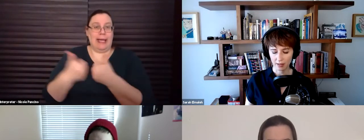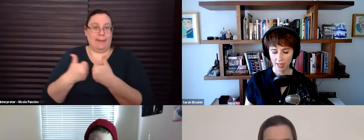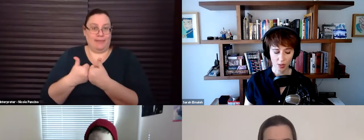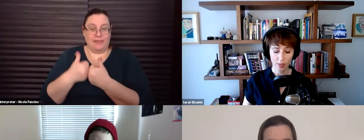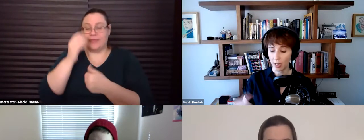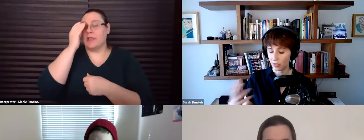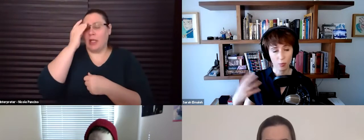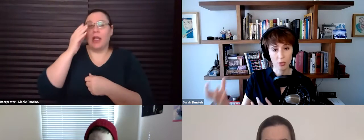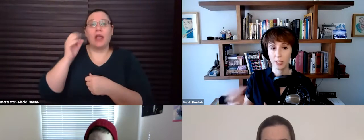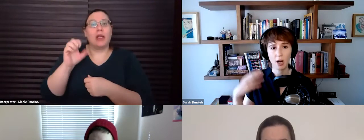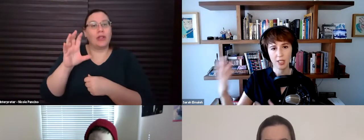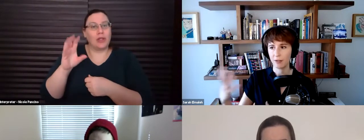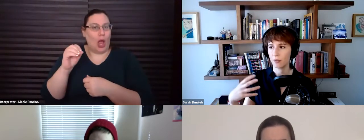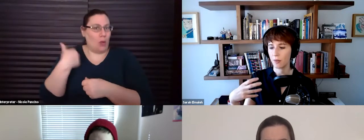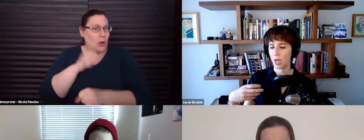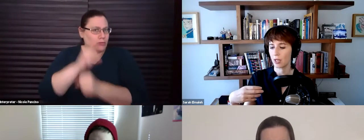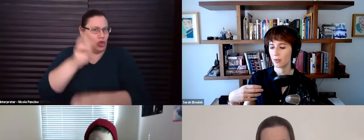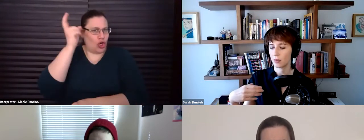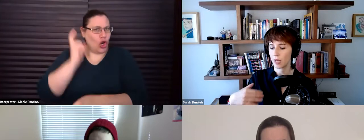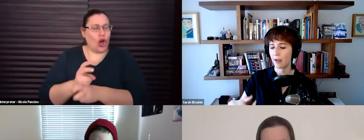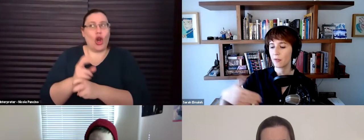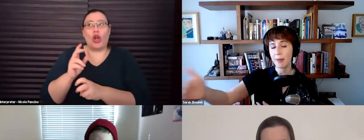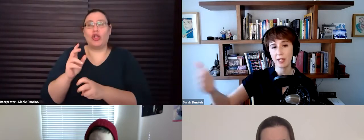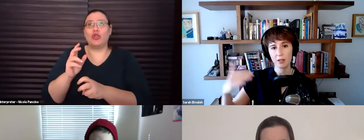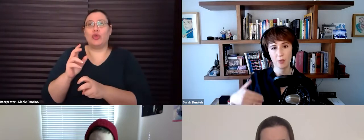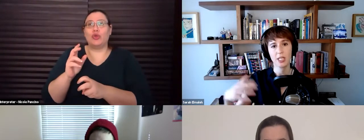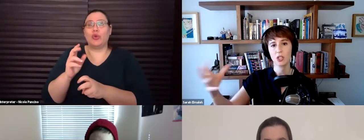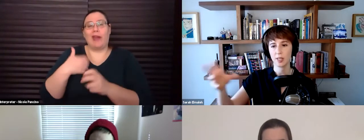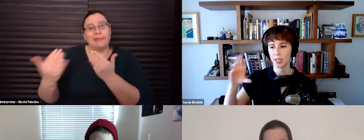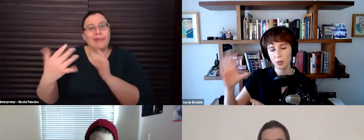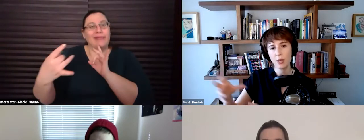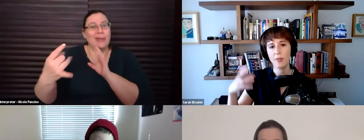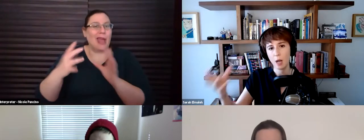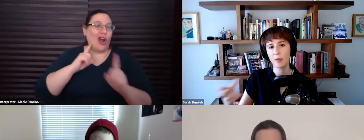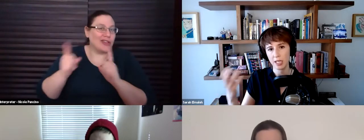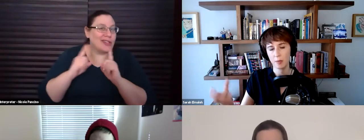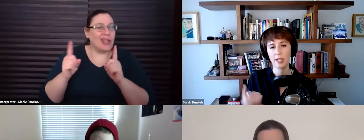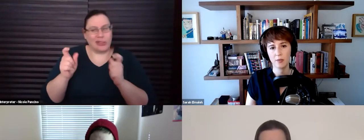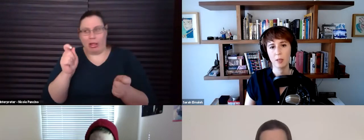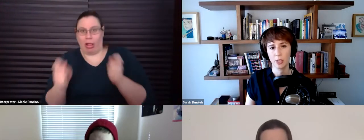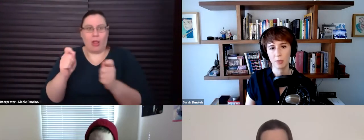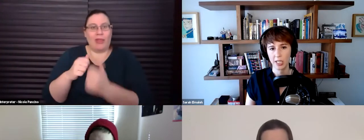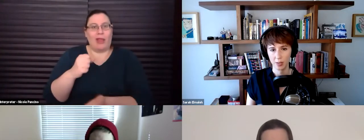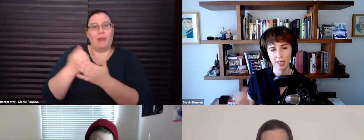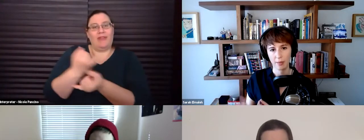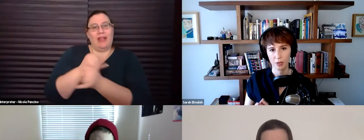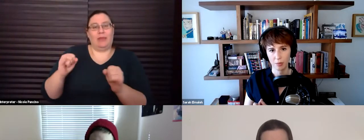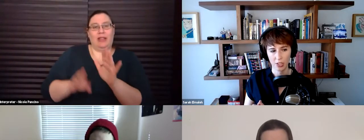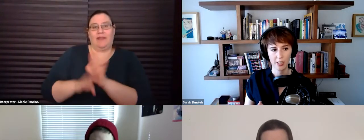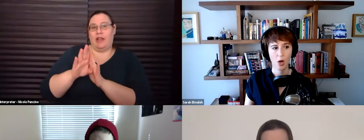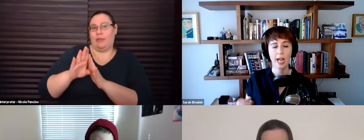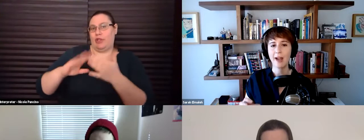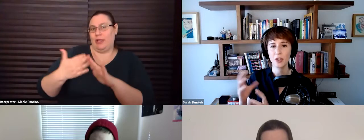and, uh, and so we, and we worked really hard to kind of, uh, have feedback conversations, like to tune it with the help of the independent developer community. So the game